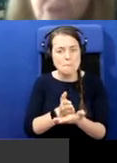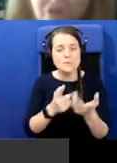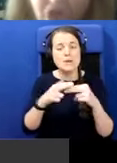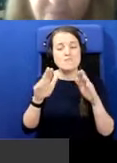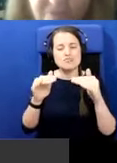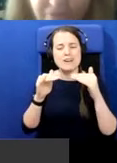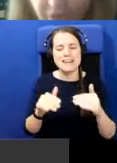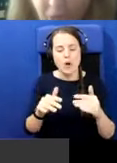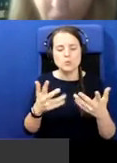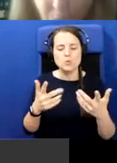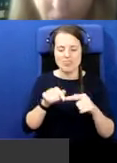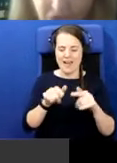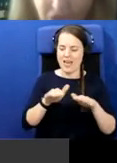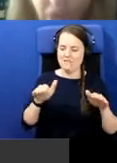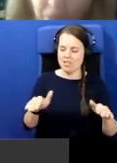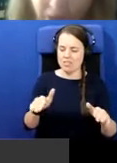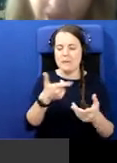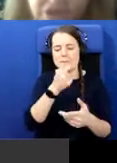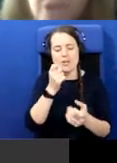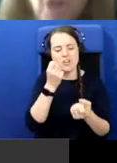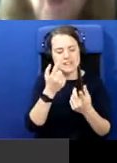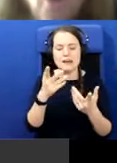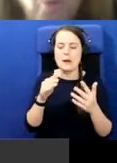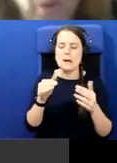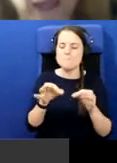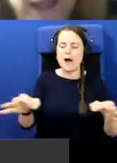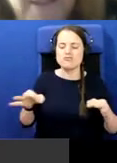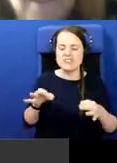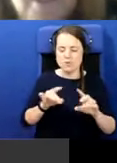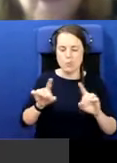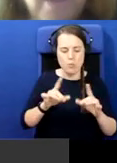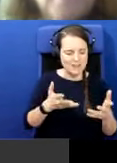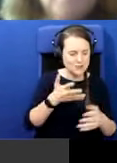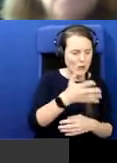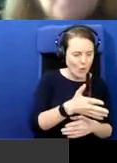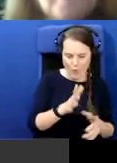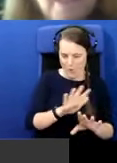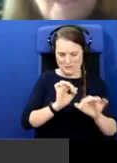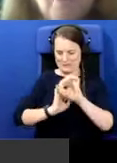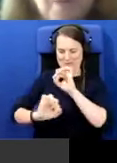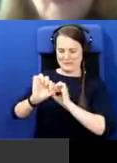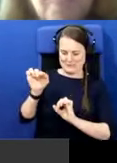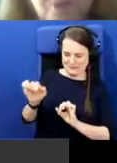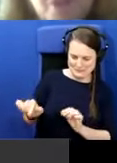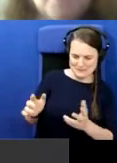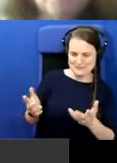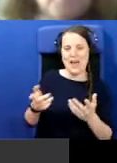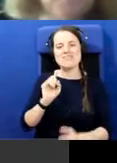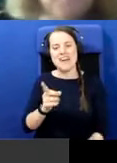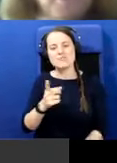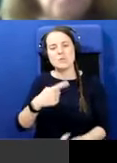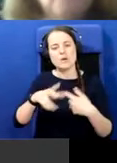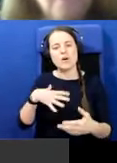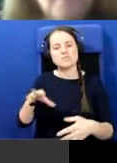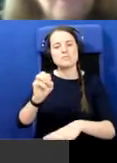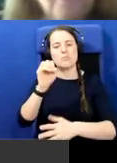better in terms of where to go and where not to go. And a, that's where we want to push it. The